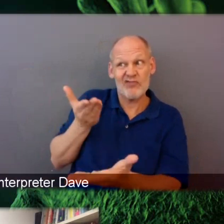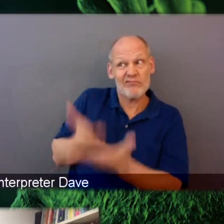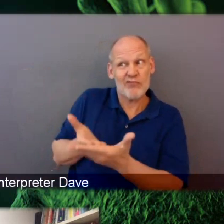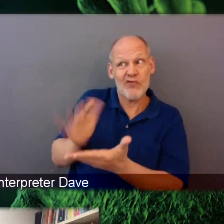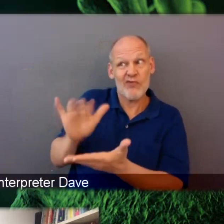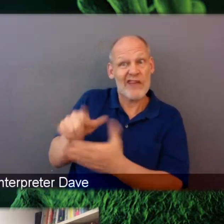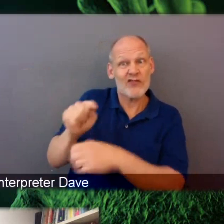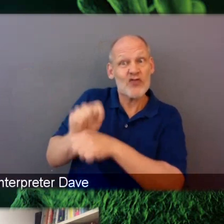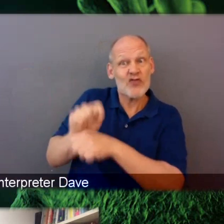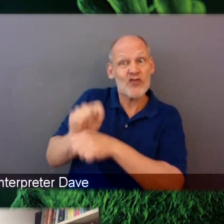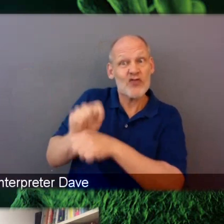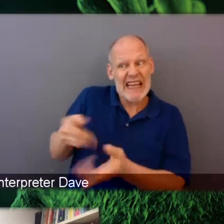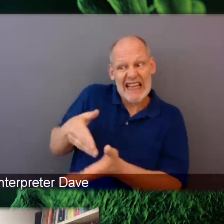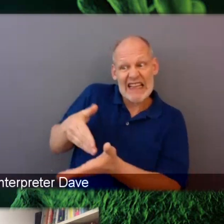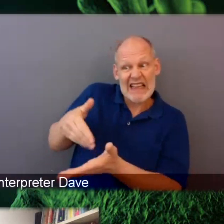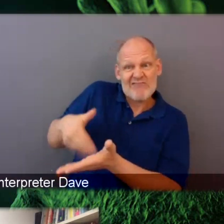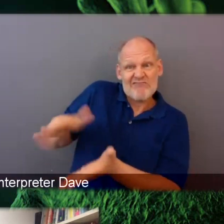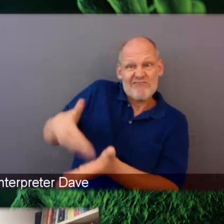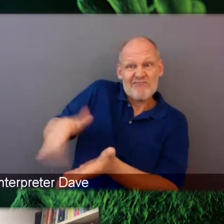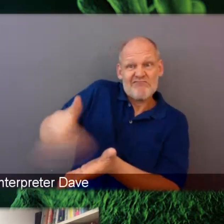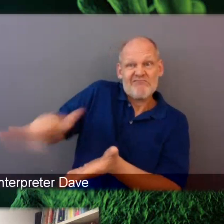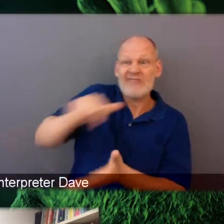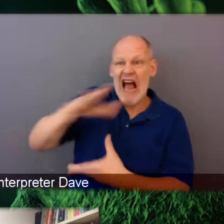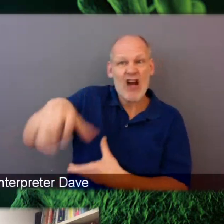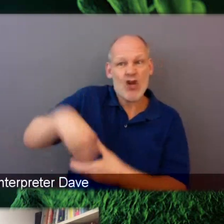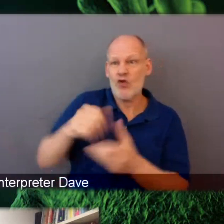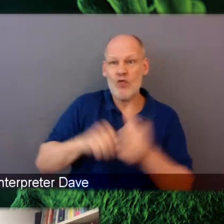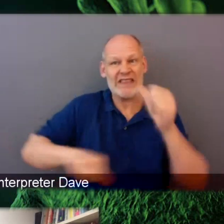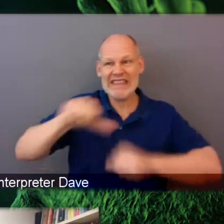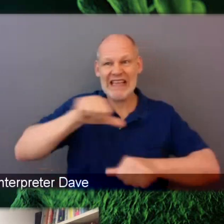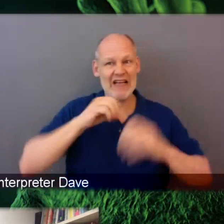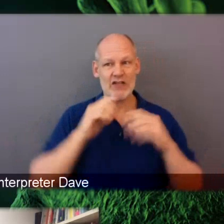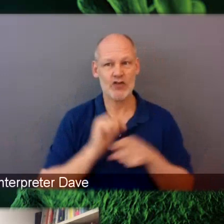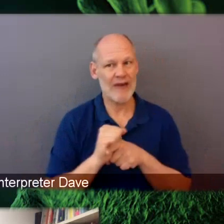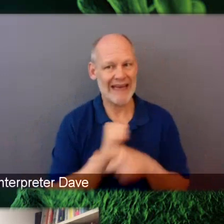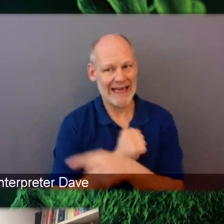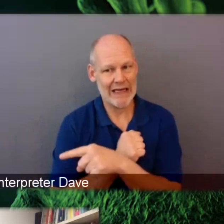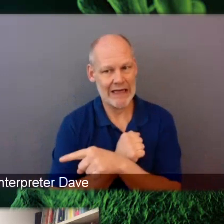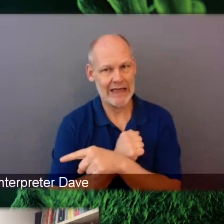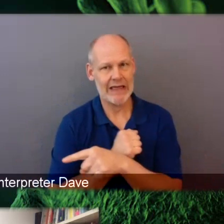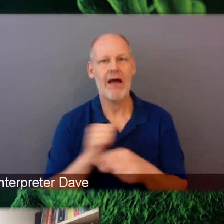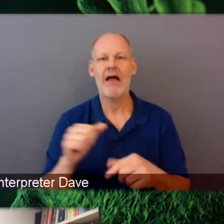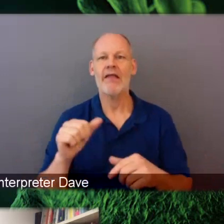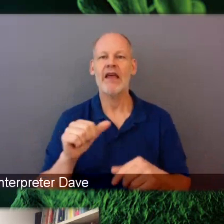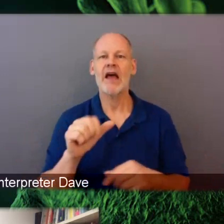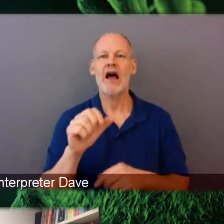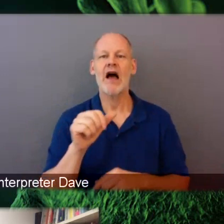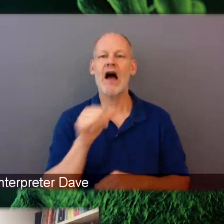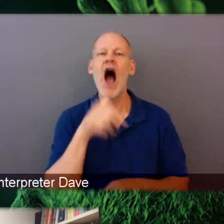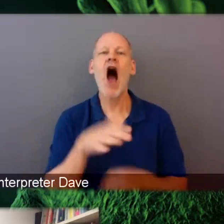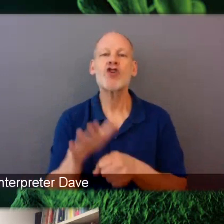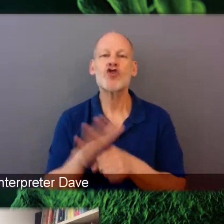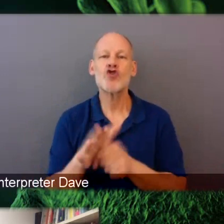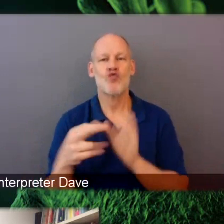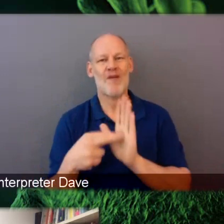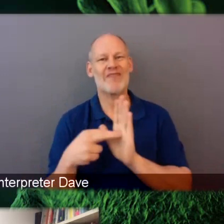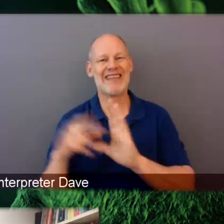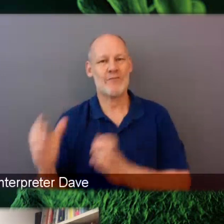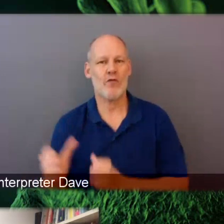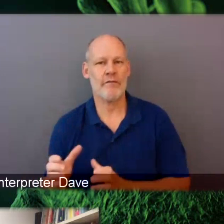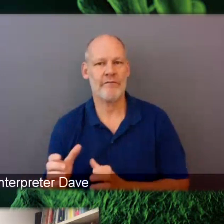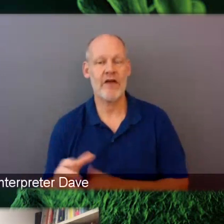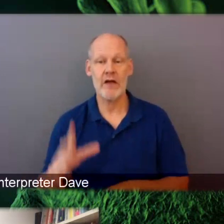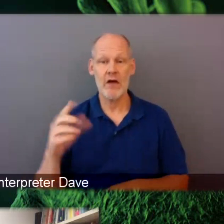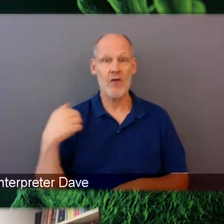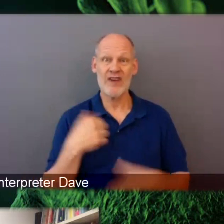bring that we need in the next generation of scientists. So we very intentionally try to develop programming from early high school